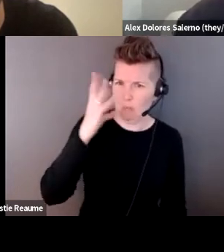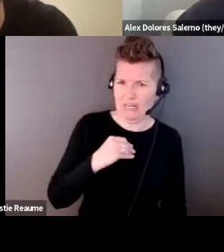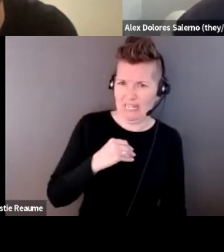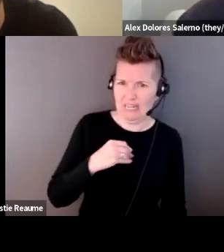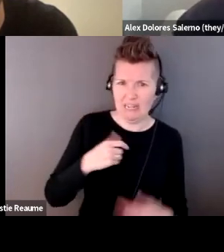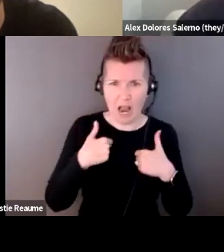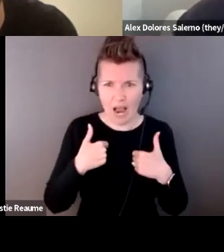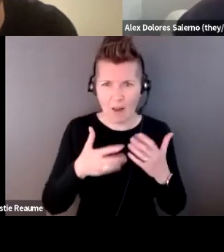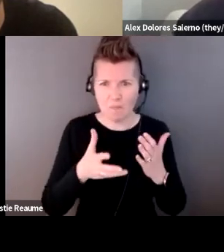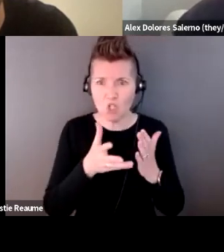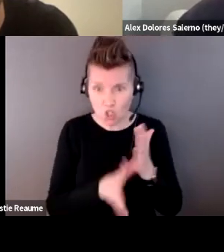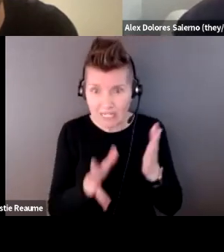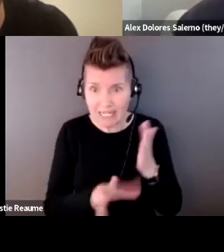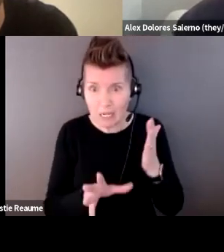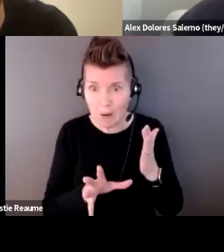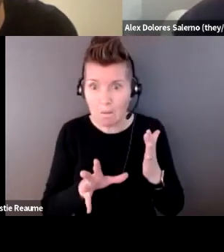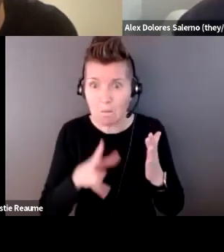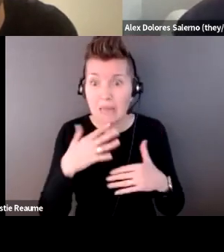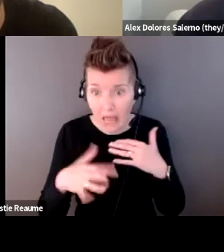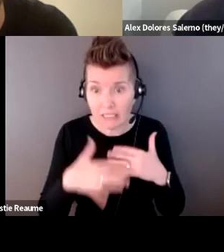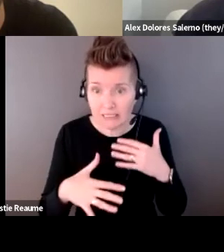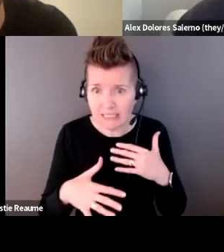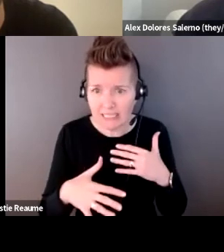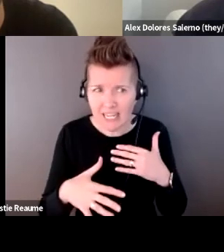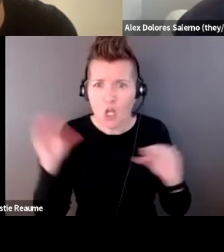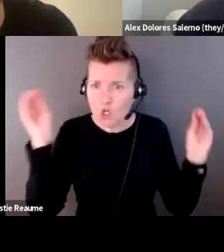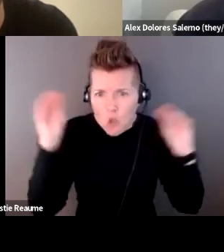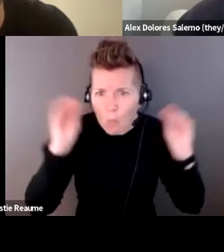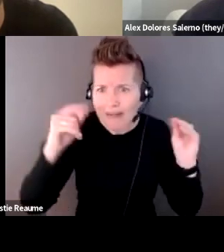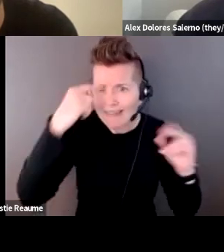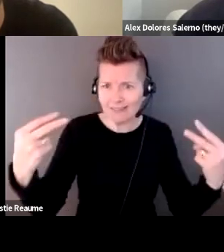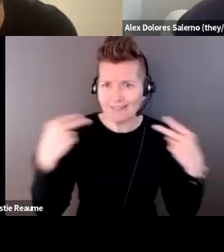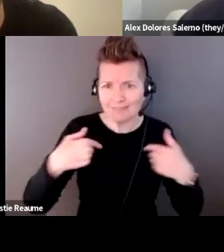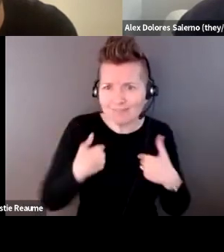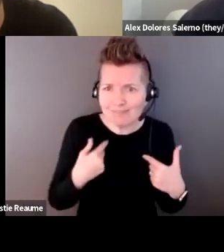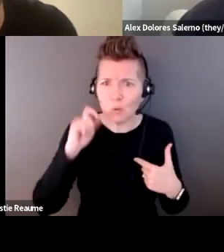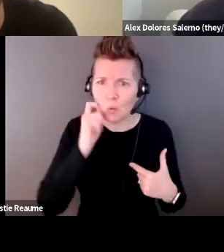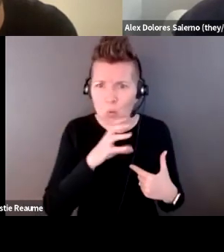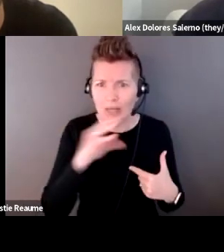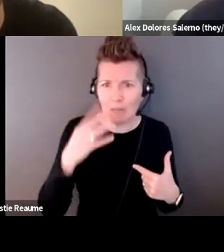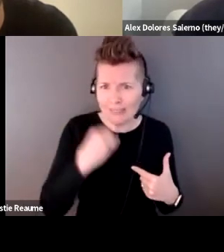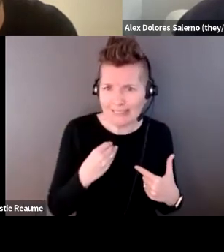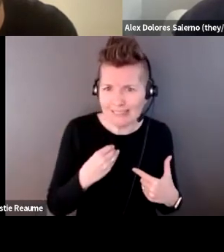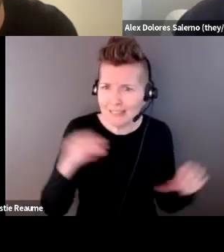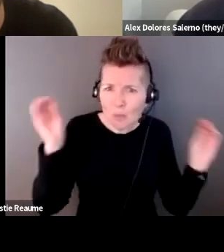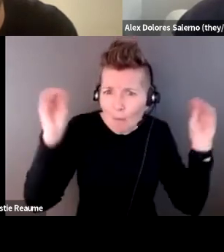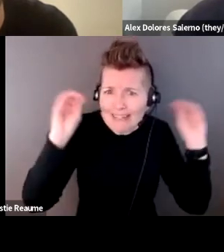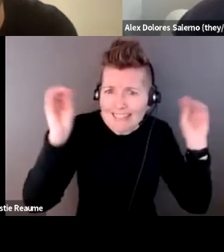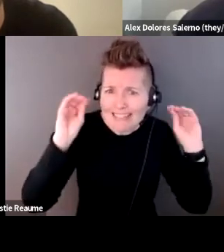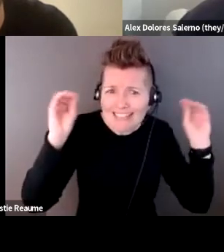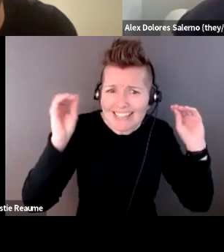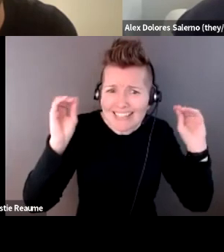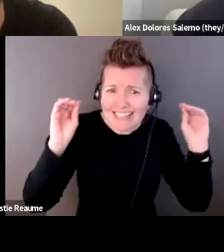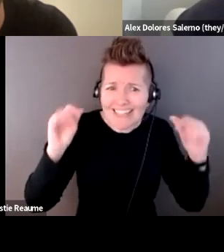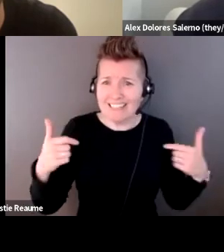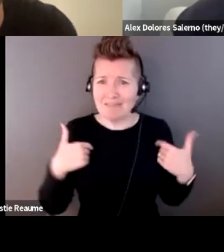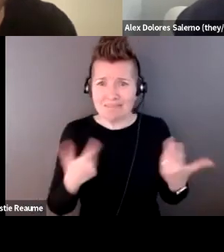like shitting blood and like, no one thinks that's cool and pretty. So like, maybe I can make it like cool. I don't know if it will ever be cool